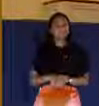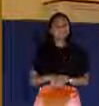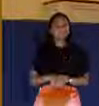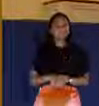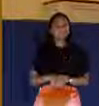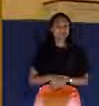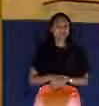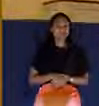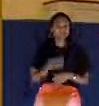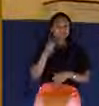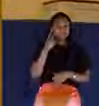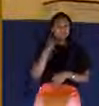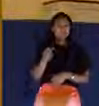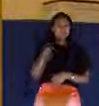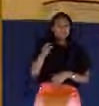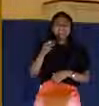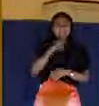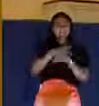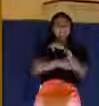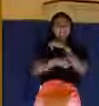Here is a repentant,